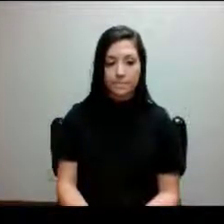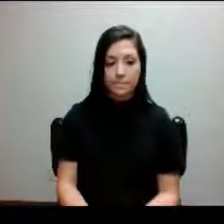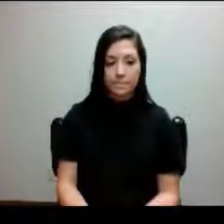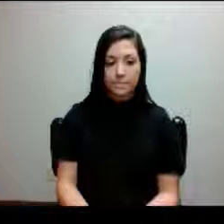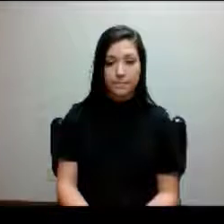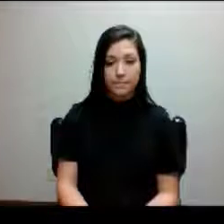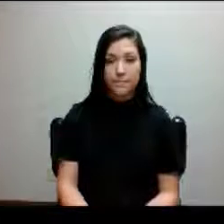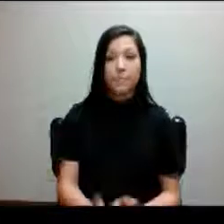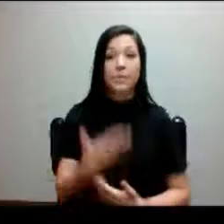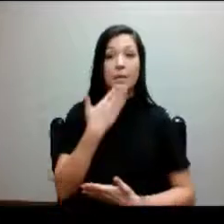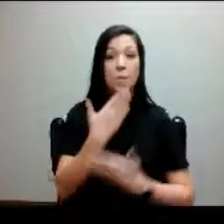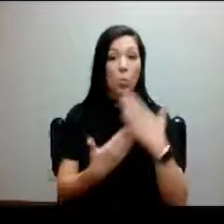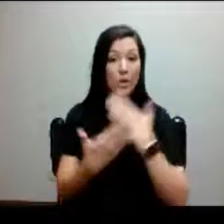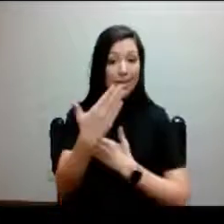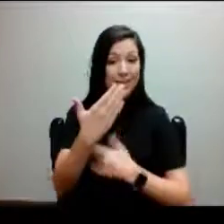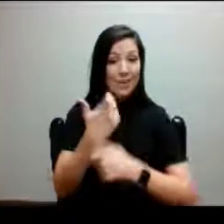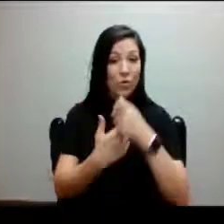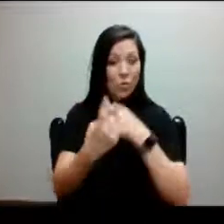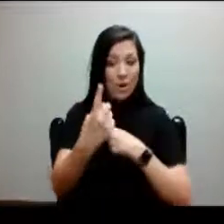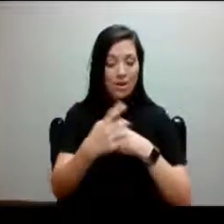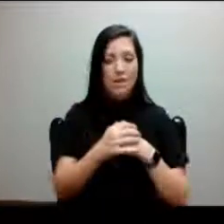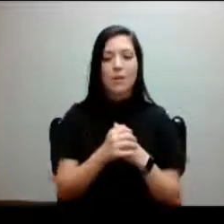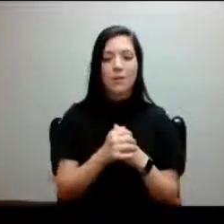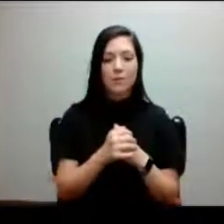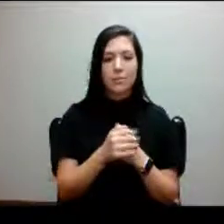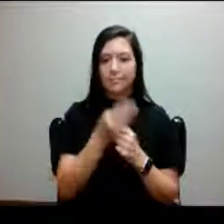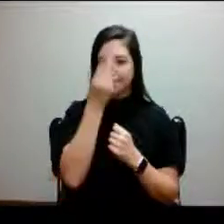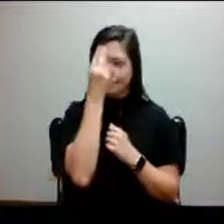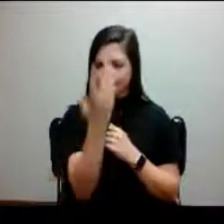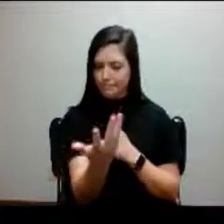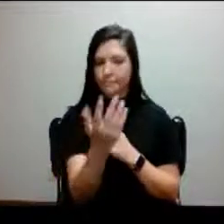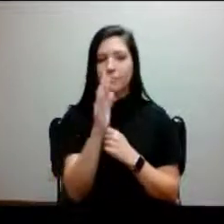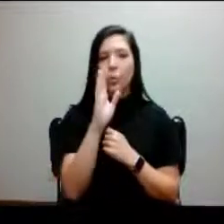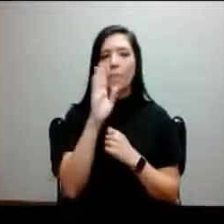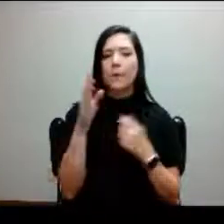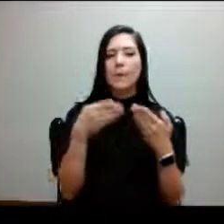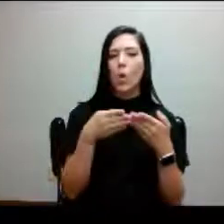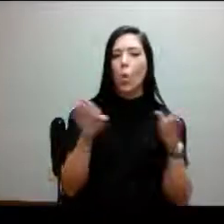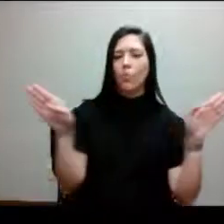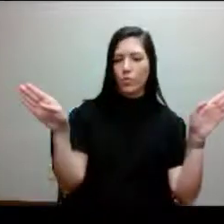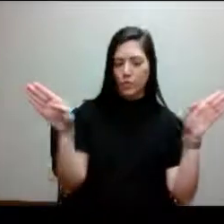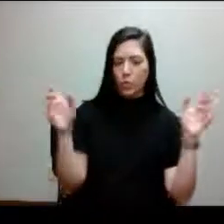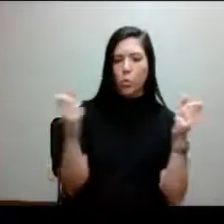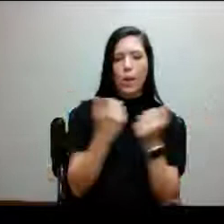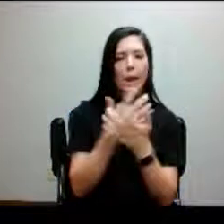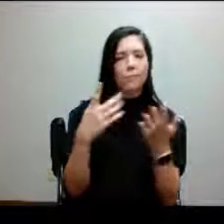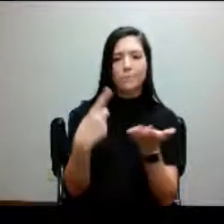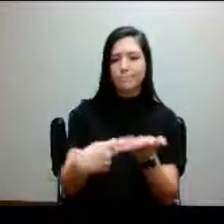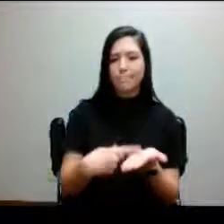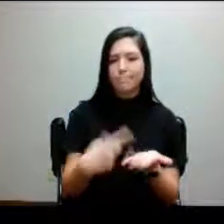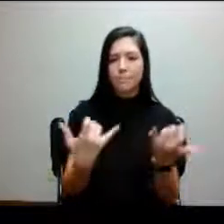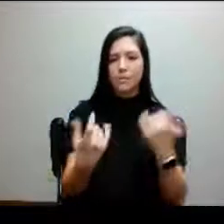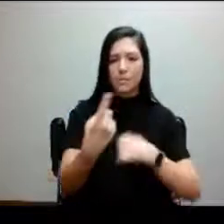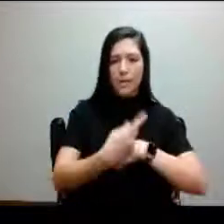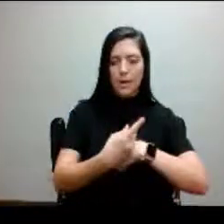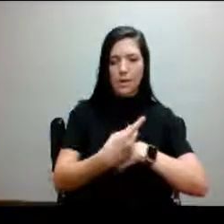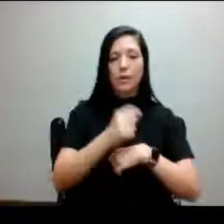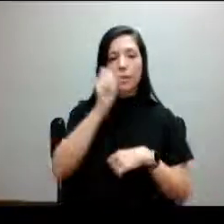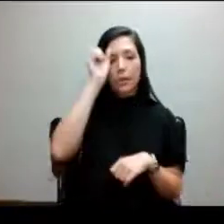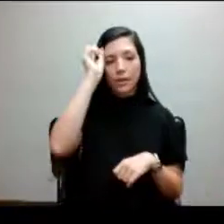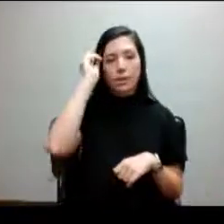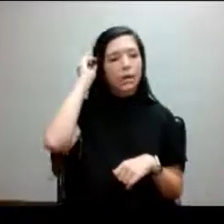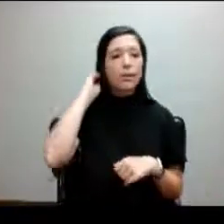Good morning, everyone. And so just to let you know, there'll be just an overview of what we're going to talk about today. We'll have some